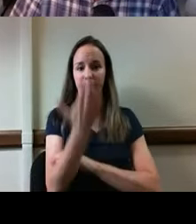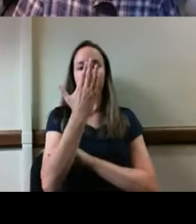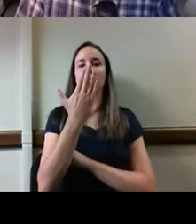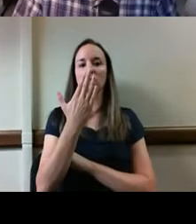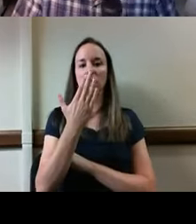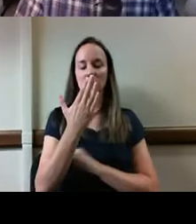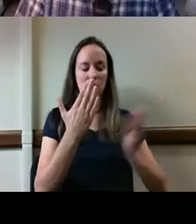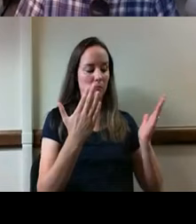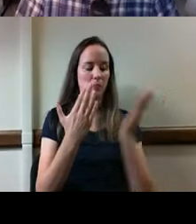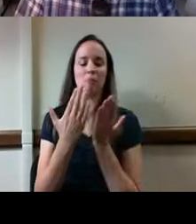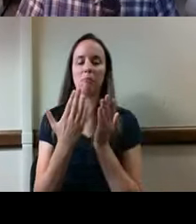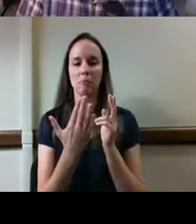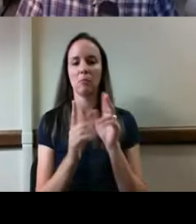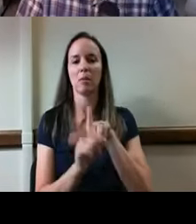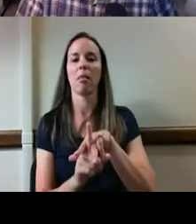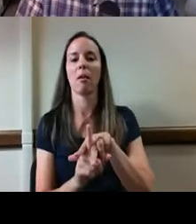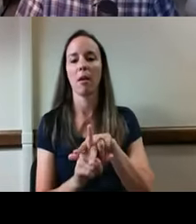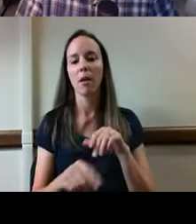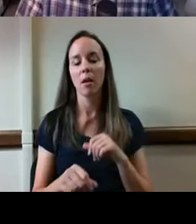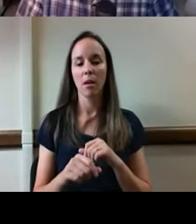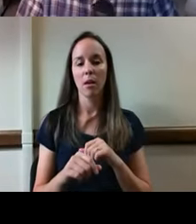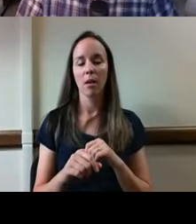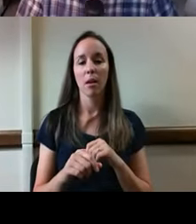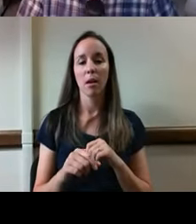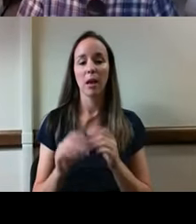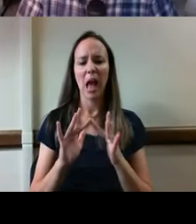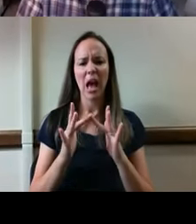It's posted online at the link shown that I'm going to show you below at the bottom of this slide.